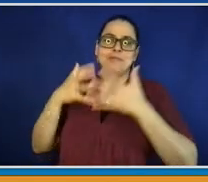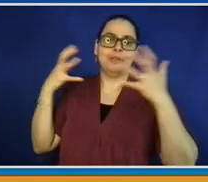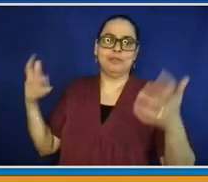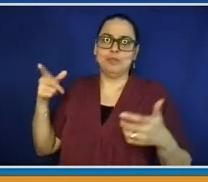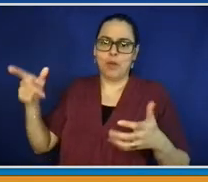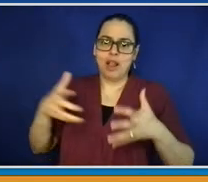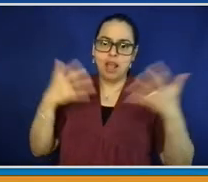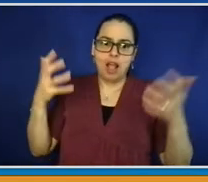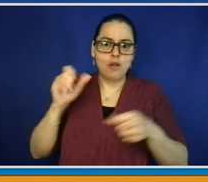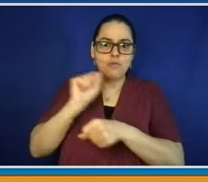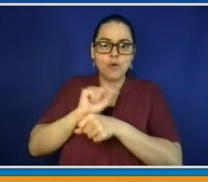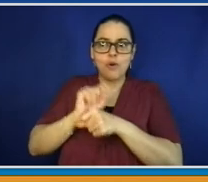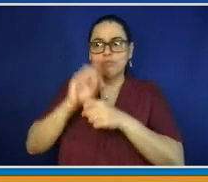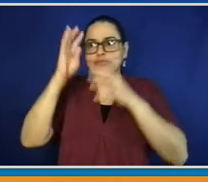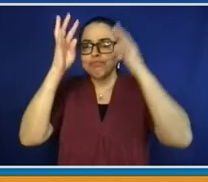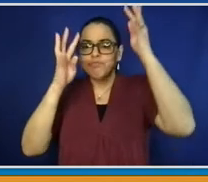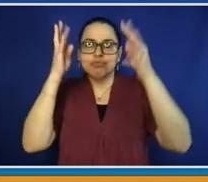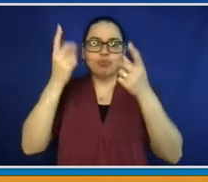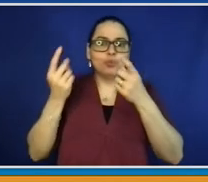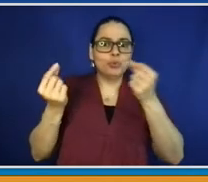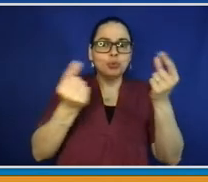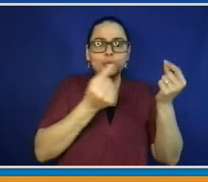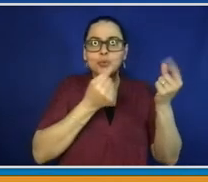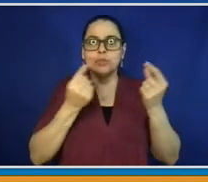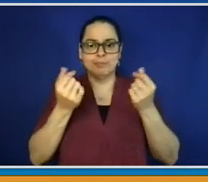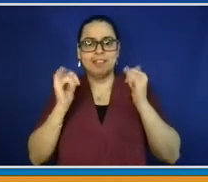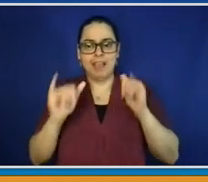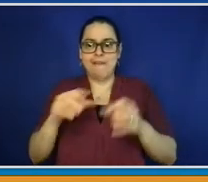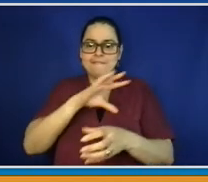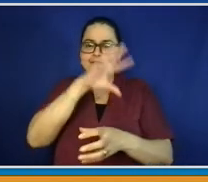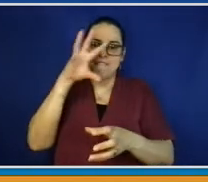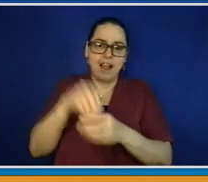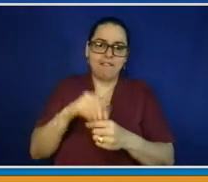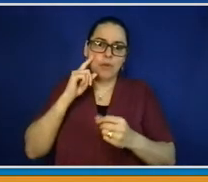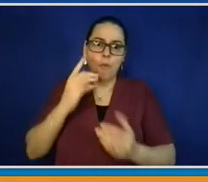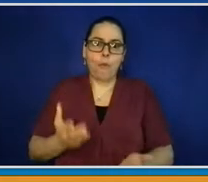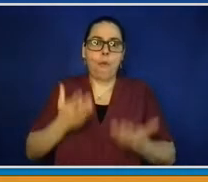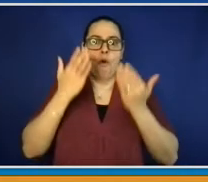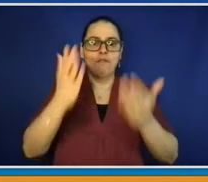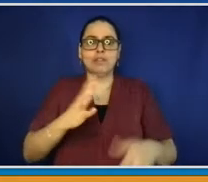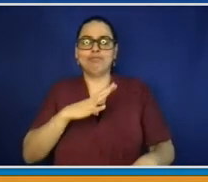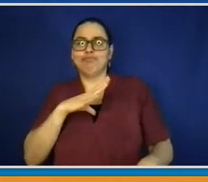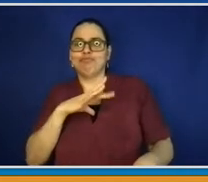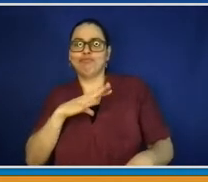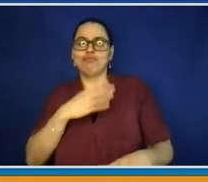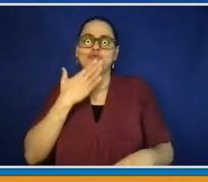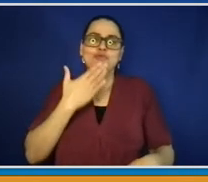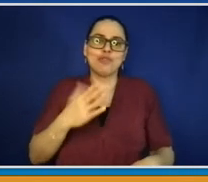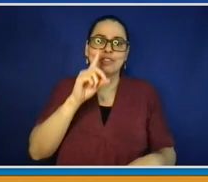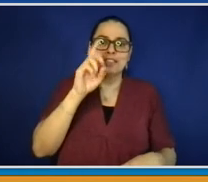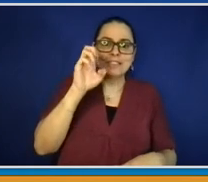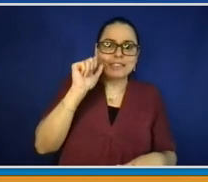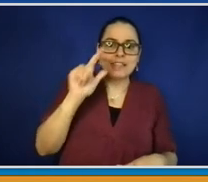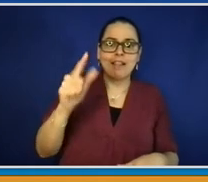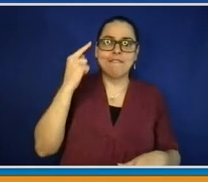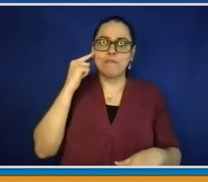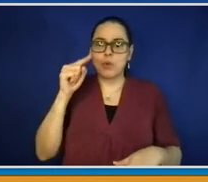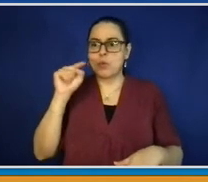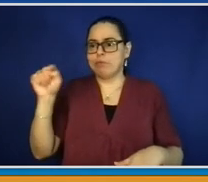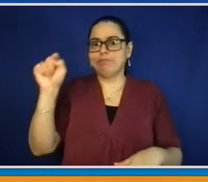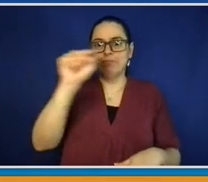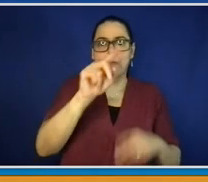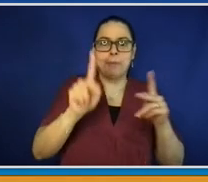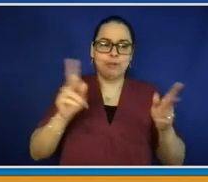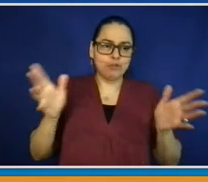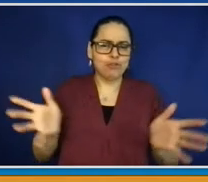a way to package the great assets, both of the county and of the city of White Plains. Please project to all of our friends in the city of White Plains how much we love